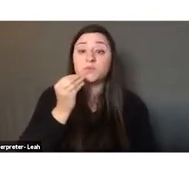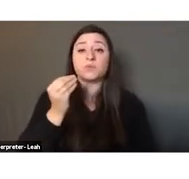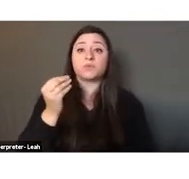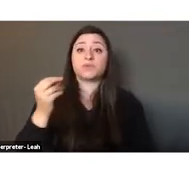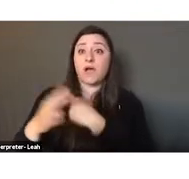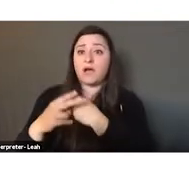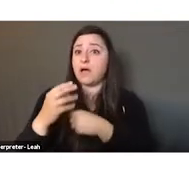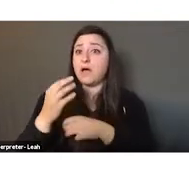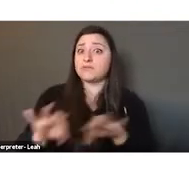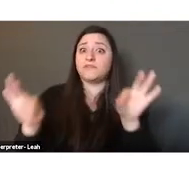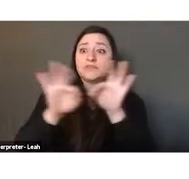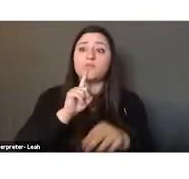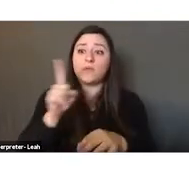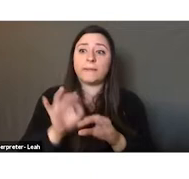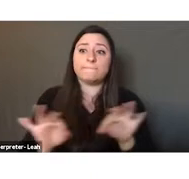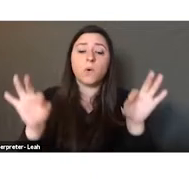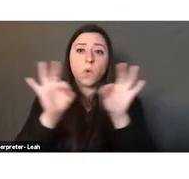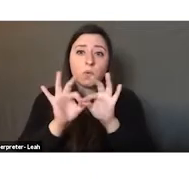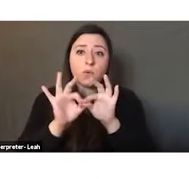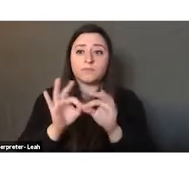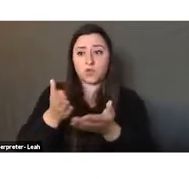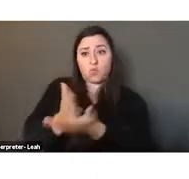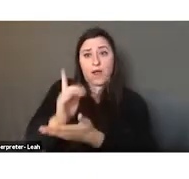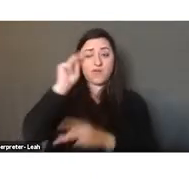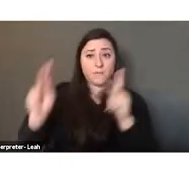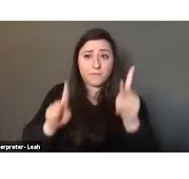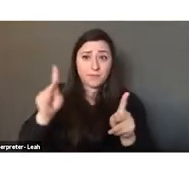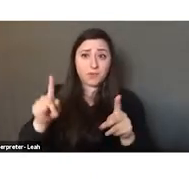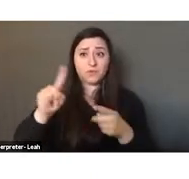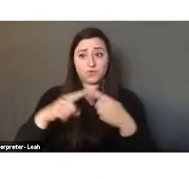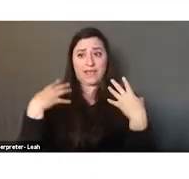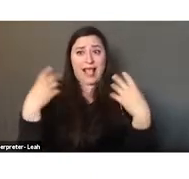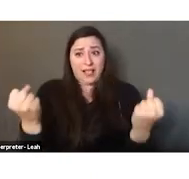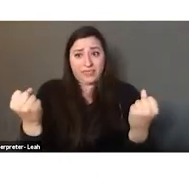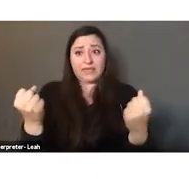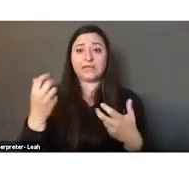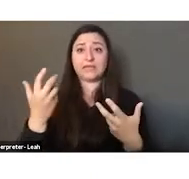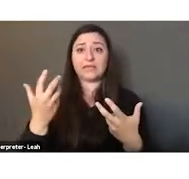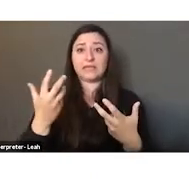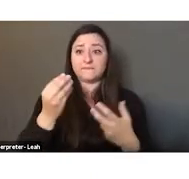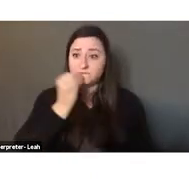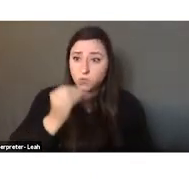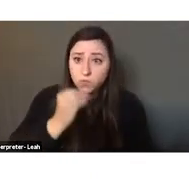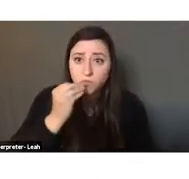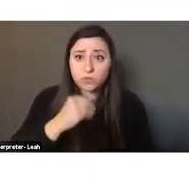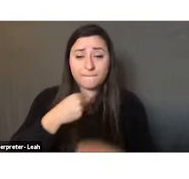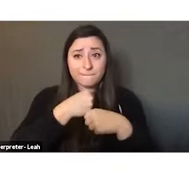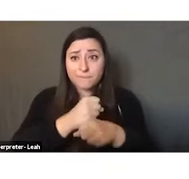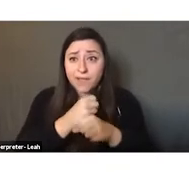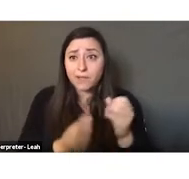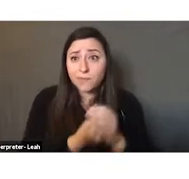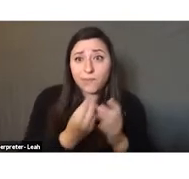important. It's the right of people to healthy and culturally food produced through